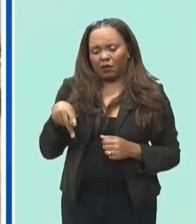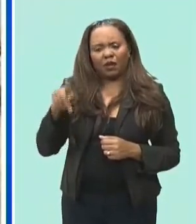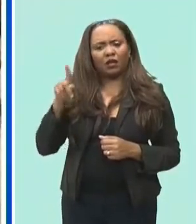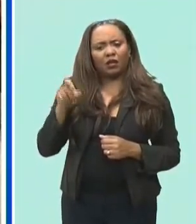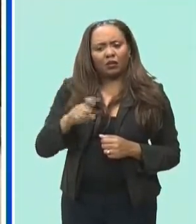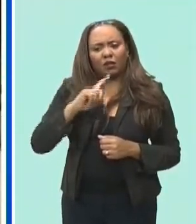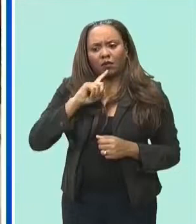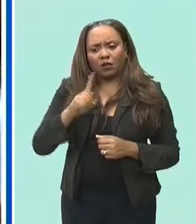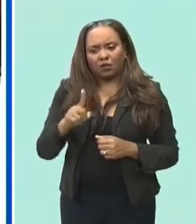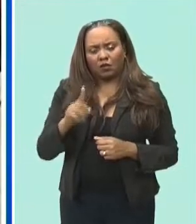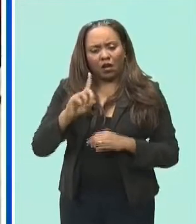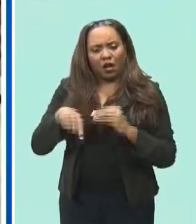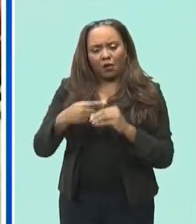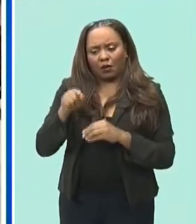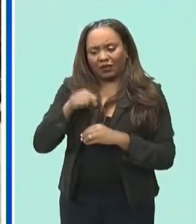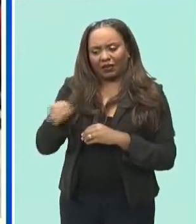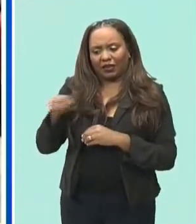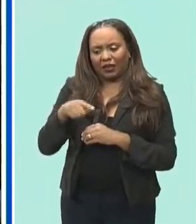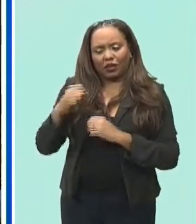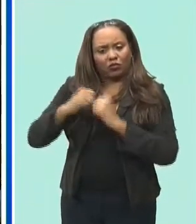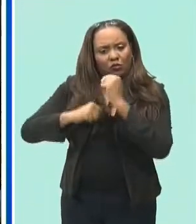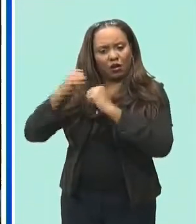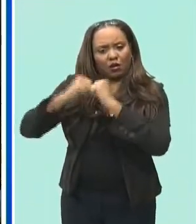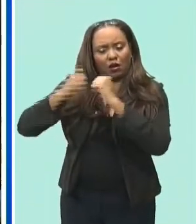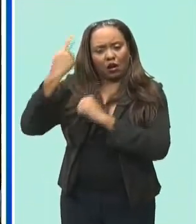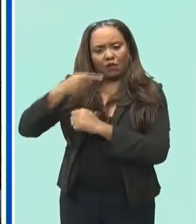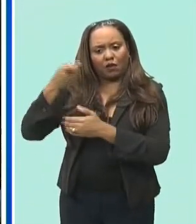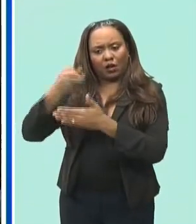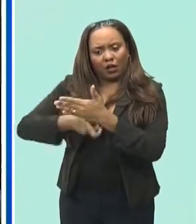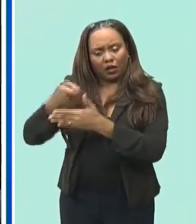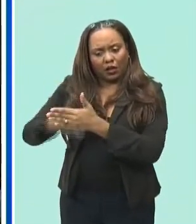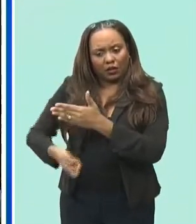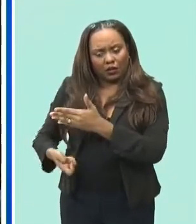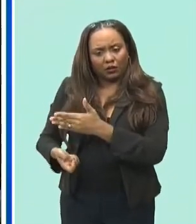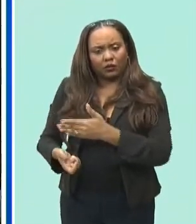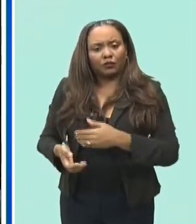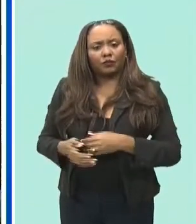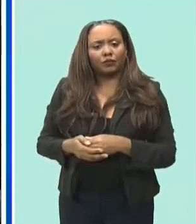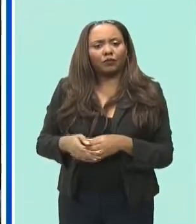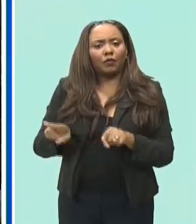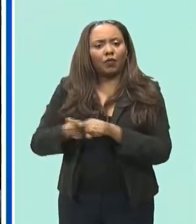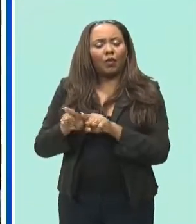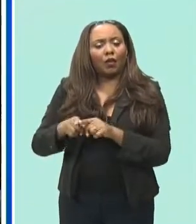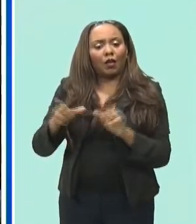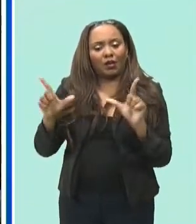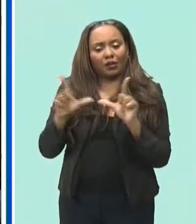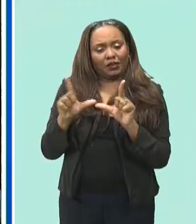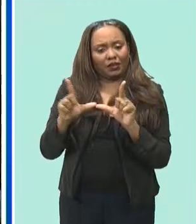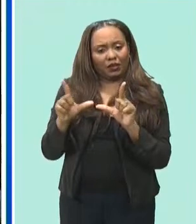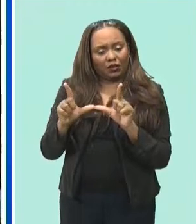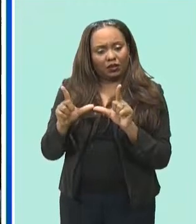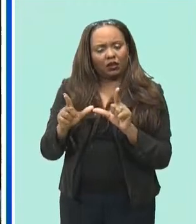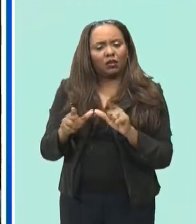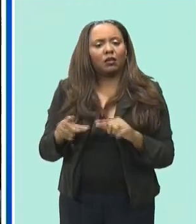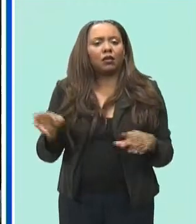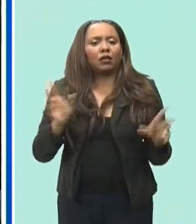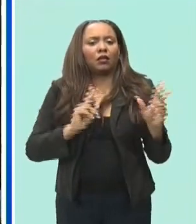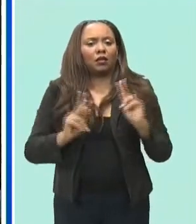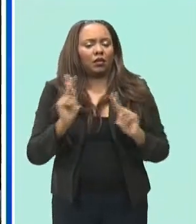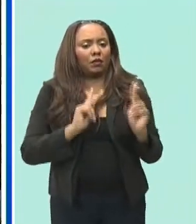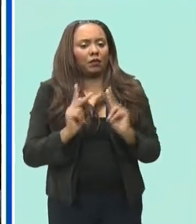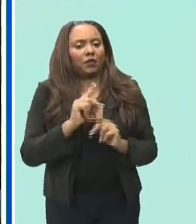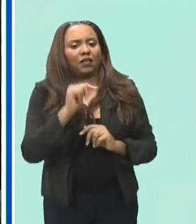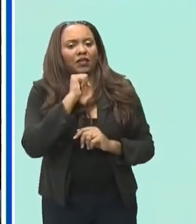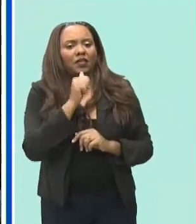the modality for pricing and also the license for utility so people don't just look in